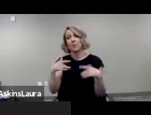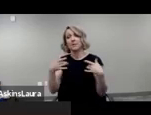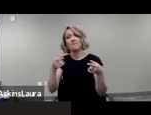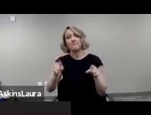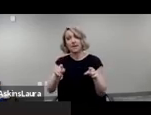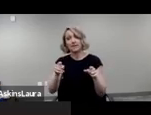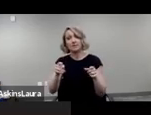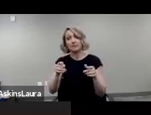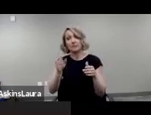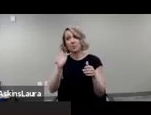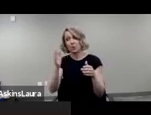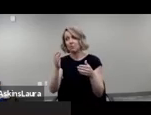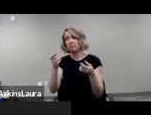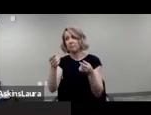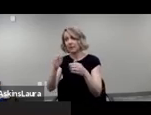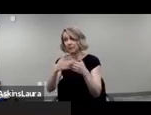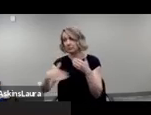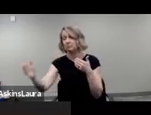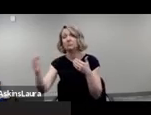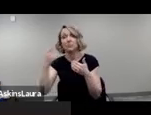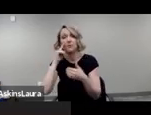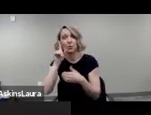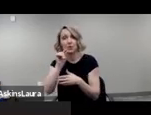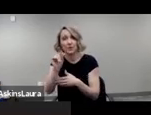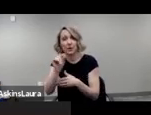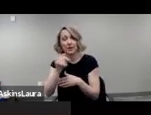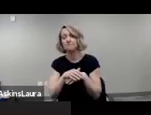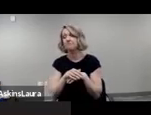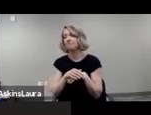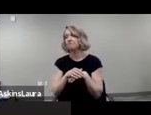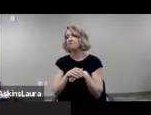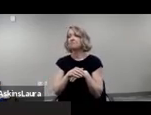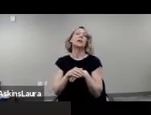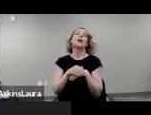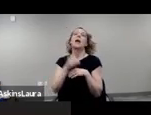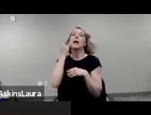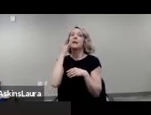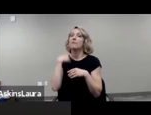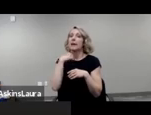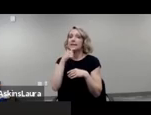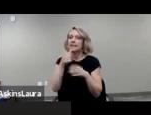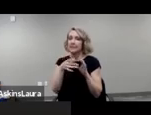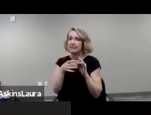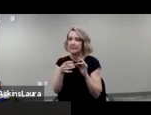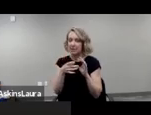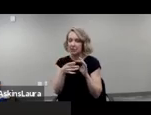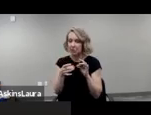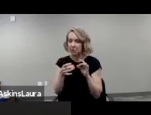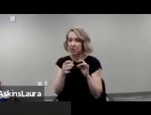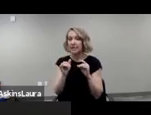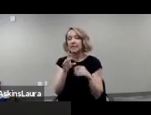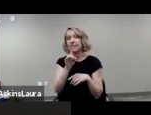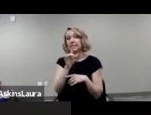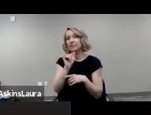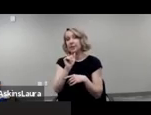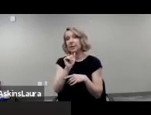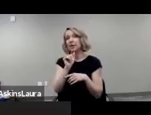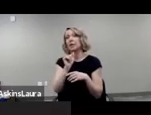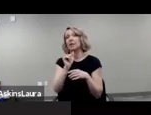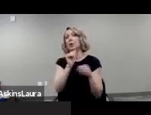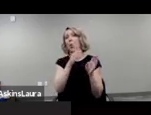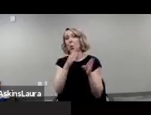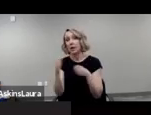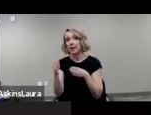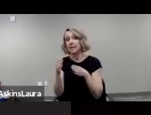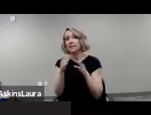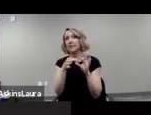2020. and secondly um i would be remiss if i did not bring up that the disability organizing network which is another